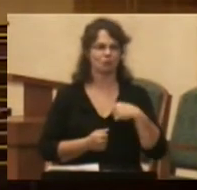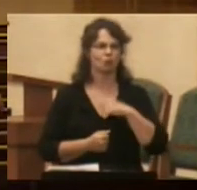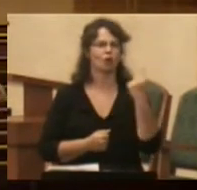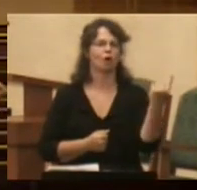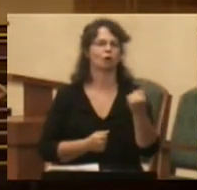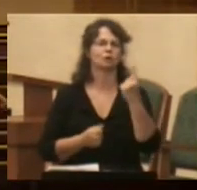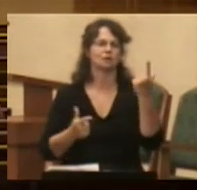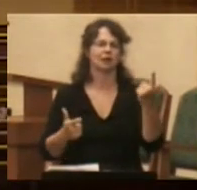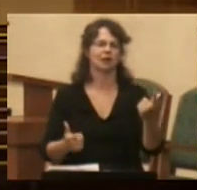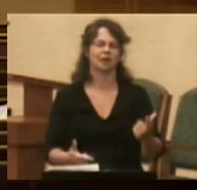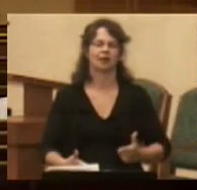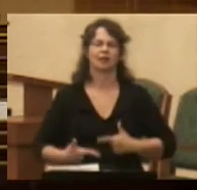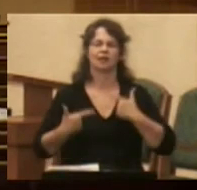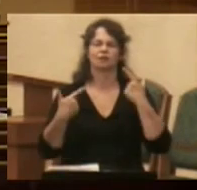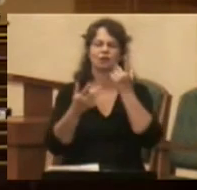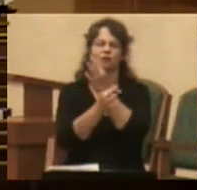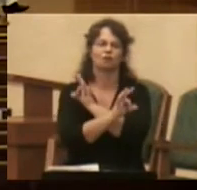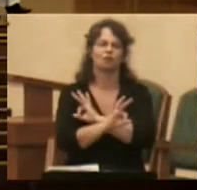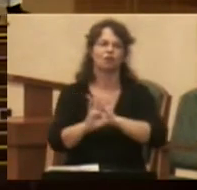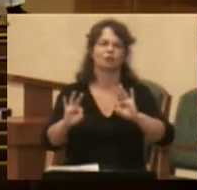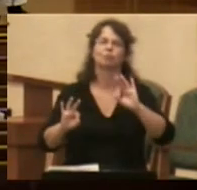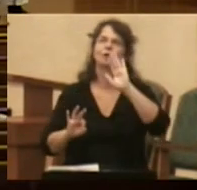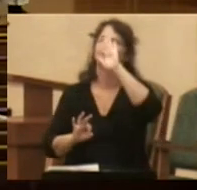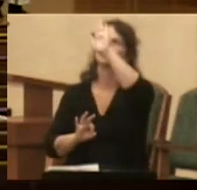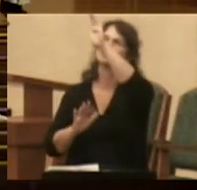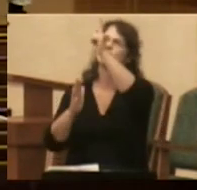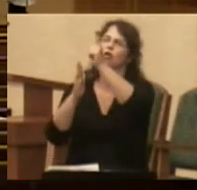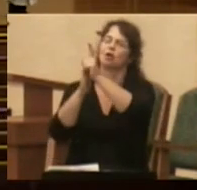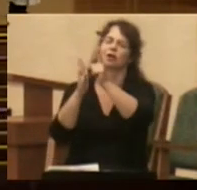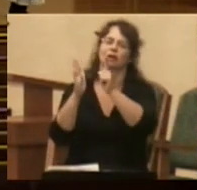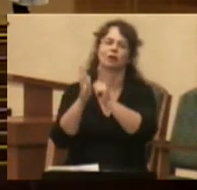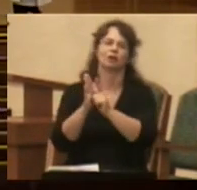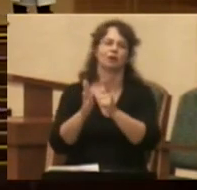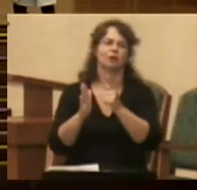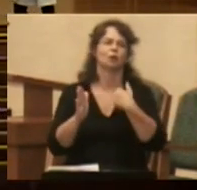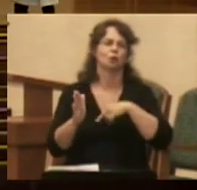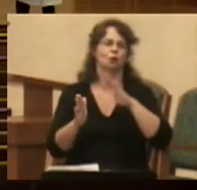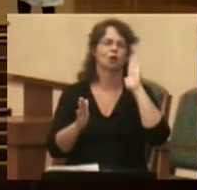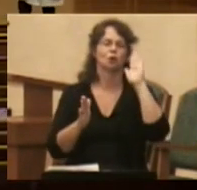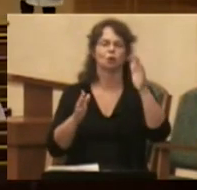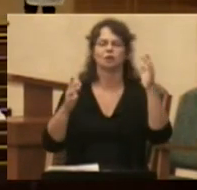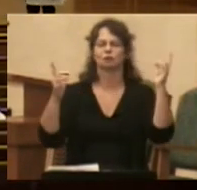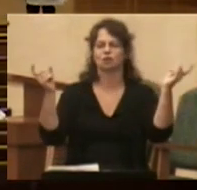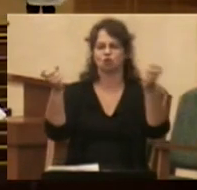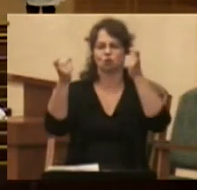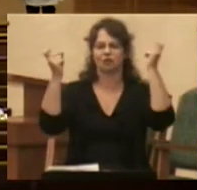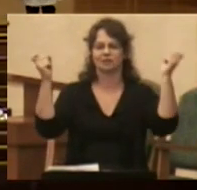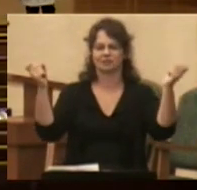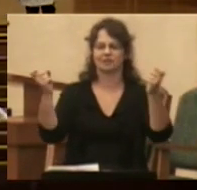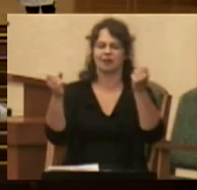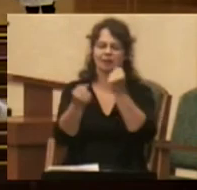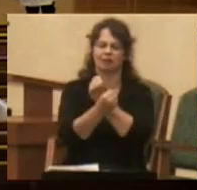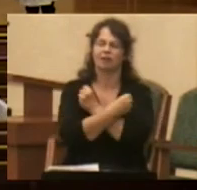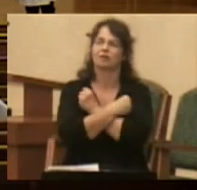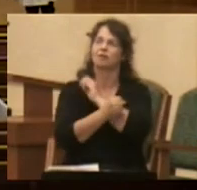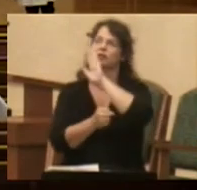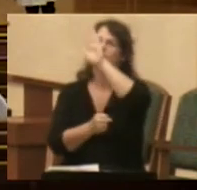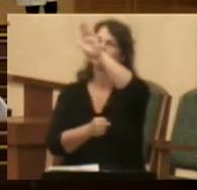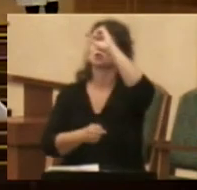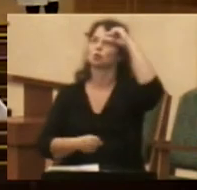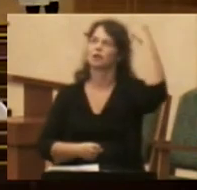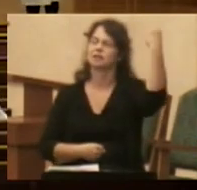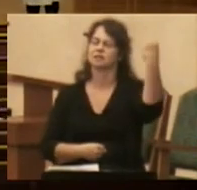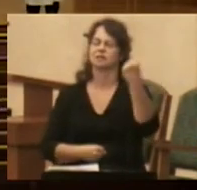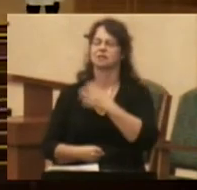live in the freedom of God's law. May we rejoice in the love of God's grace. Amen.